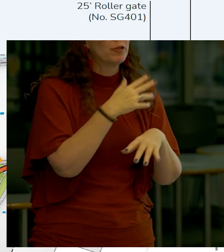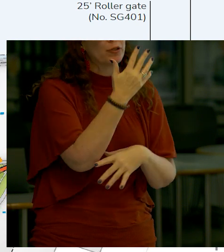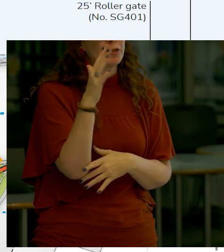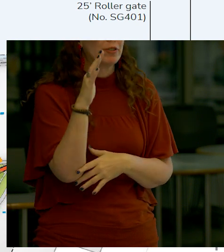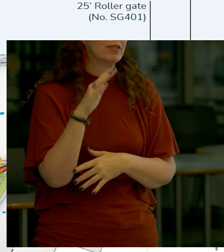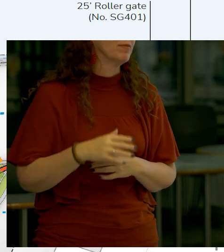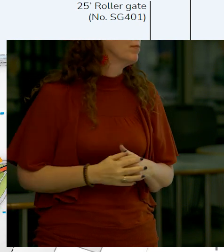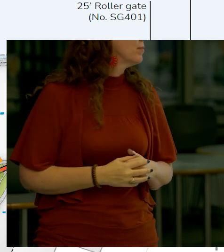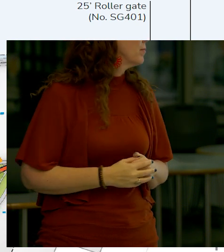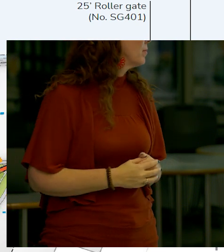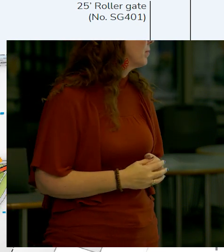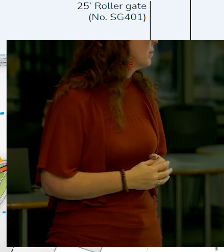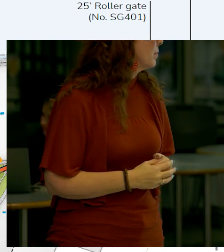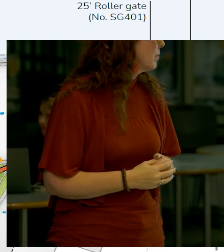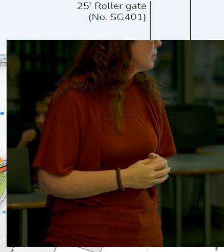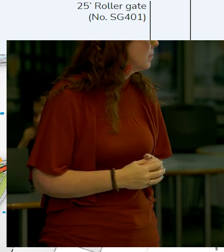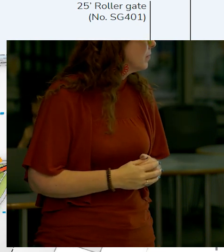there's the plan for the ferry terminal area